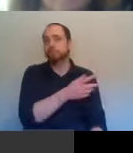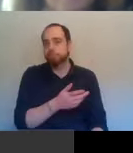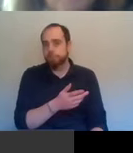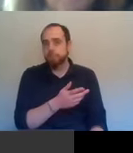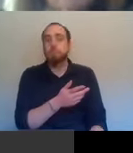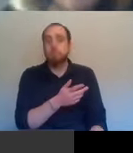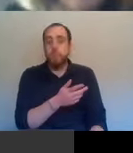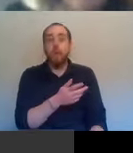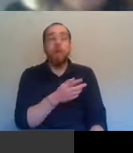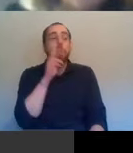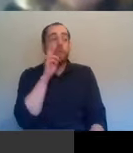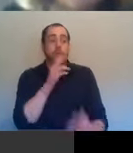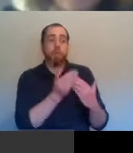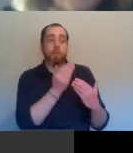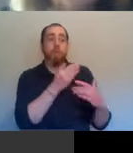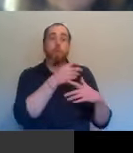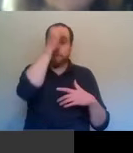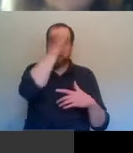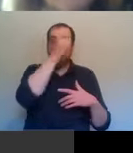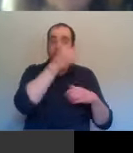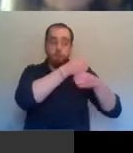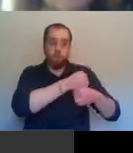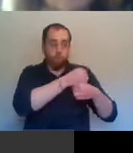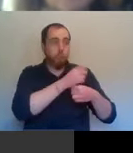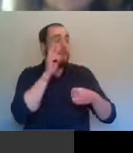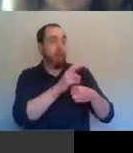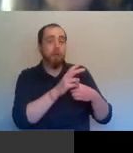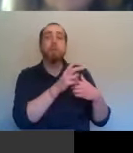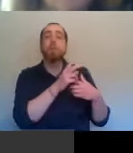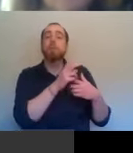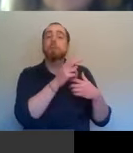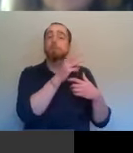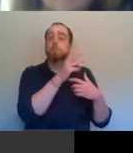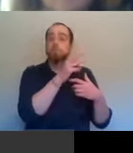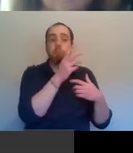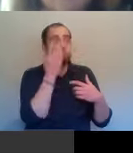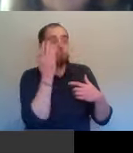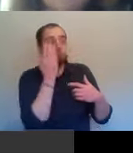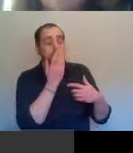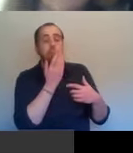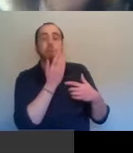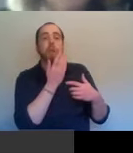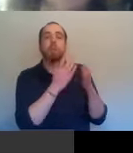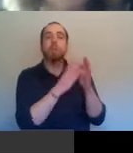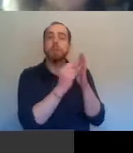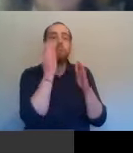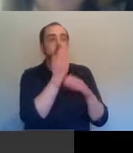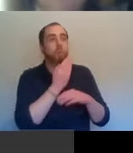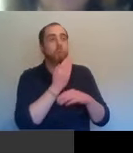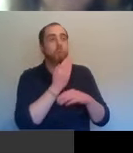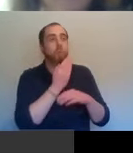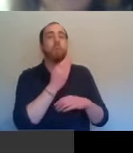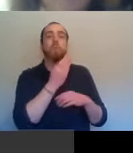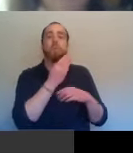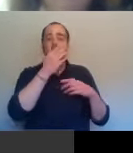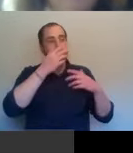women that run large hospitals, schools, etc., often with great ability. But their names are not recorded